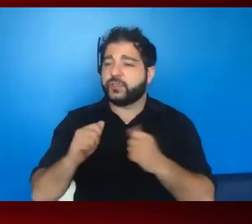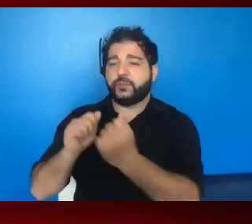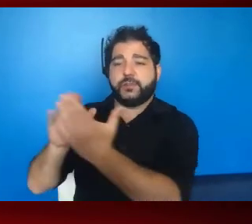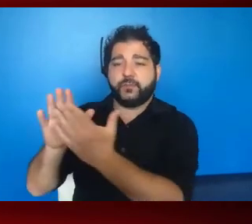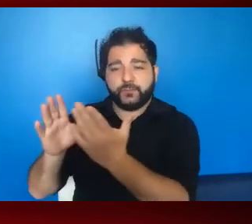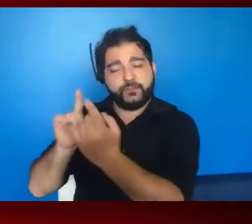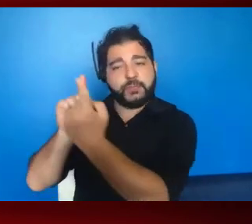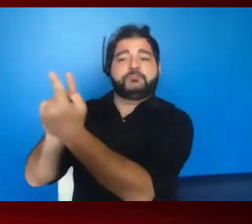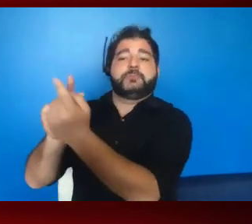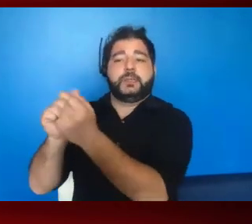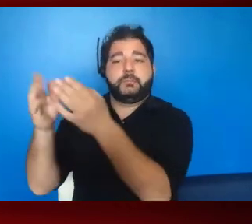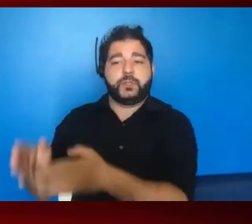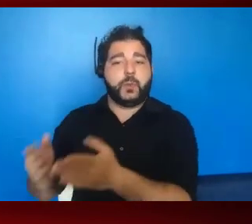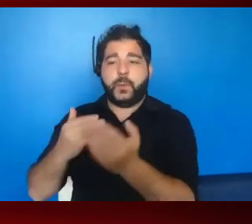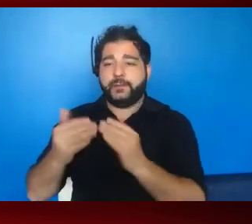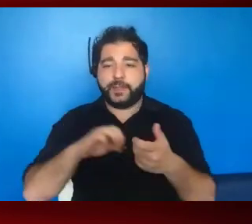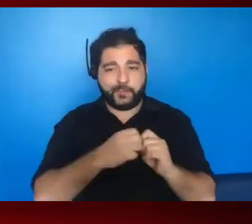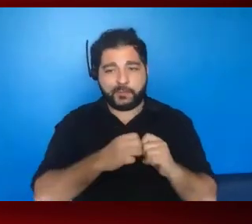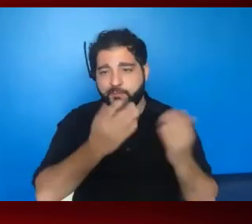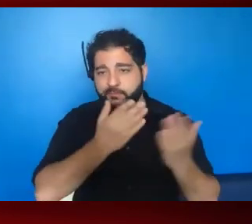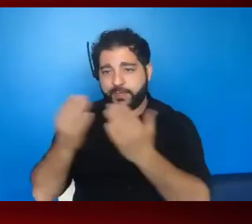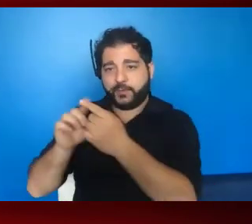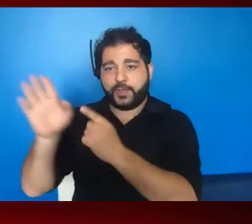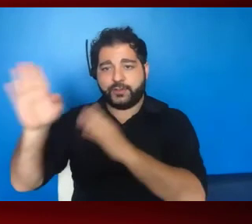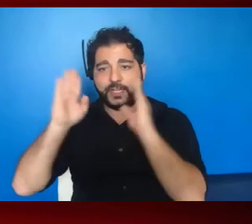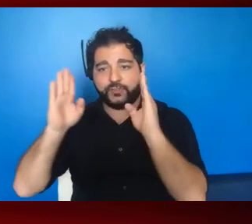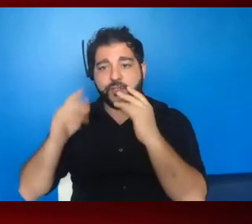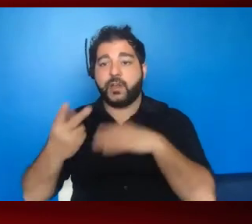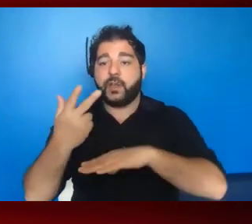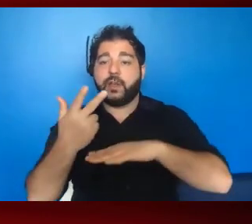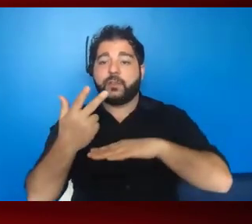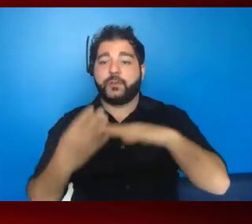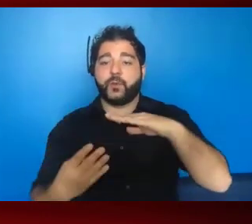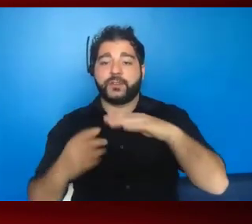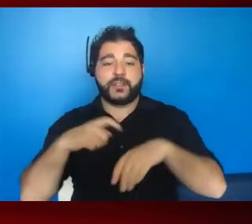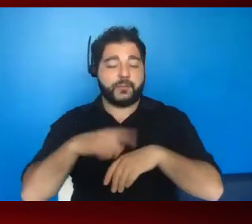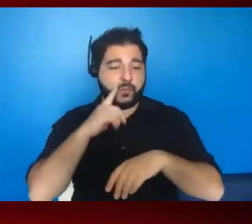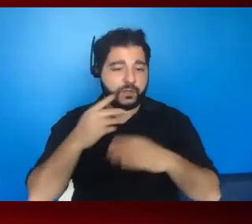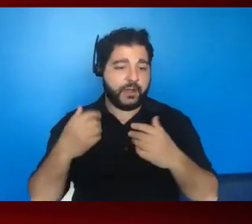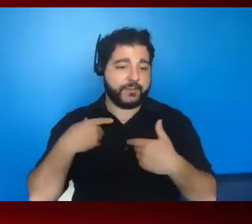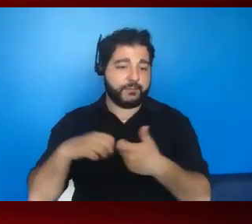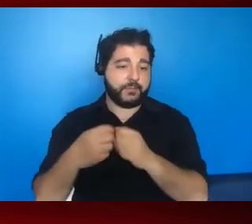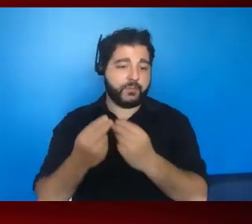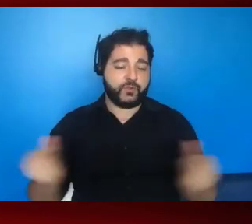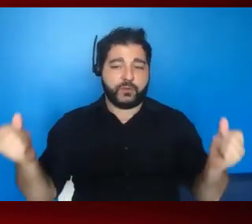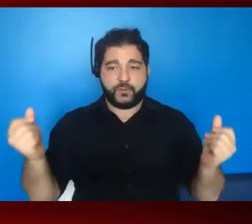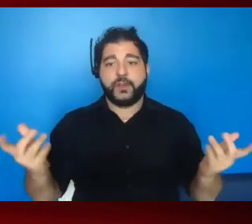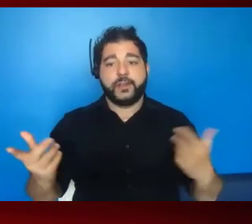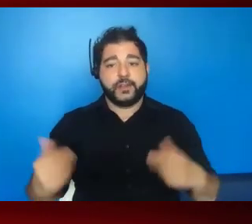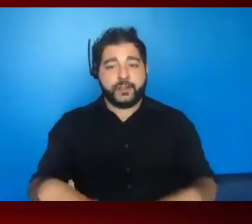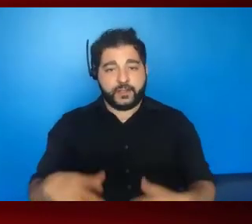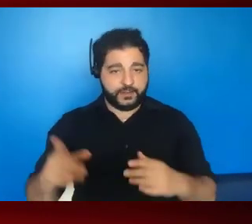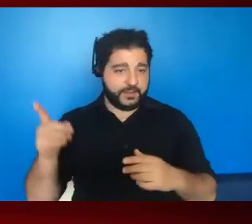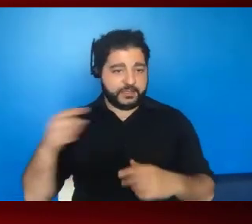with whatever that issue might be. Um, three quarters of the time, you'll resolve the issue right there. Um, and the person's like, oh my gosh,